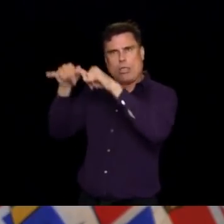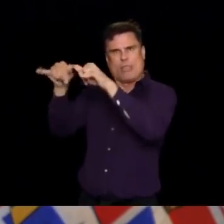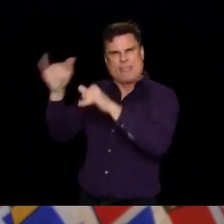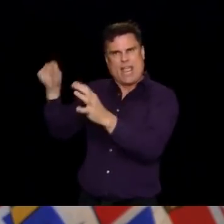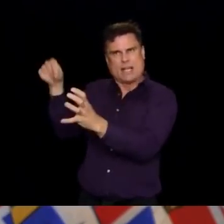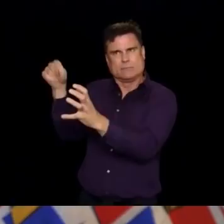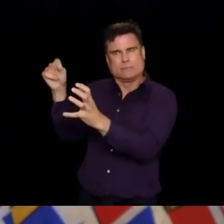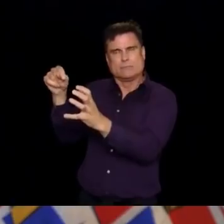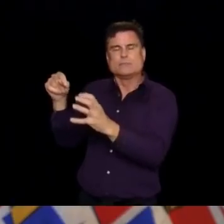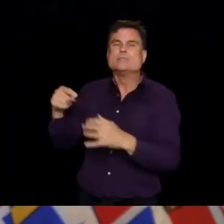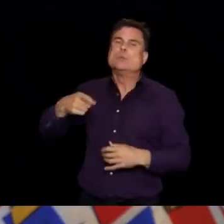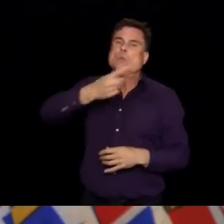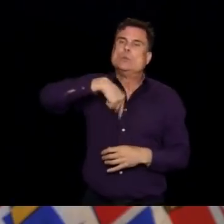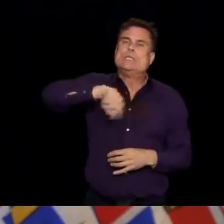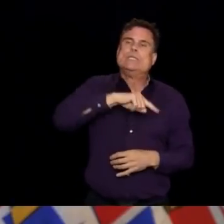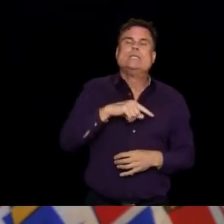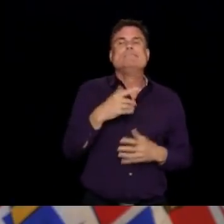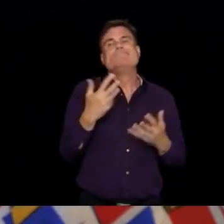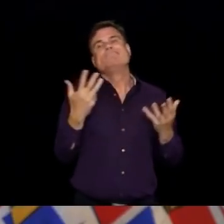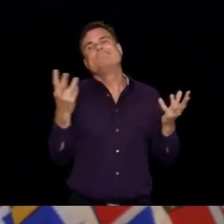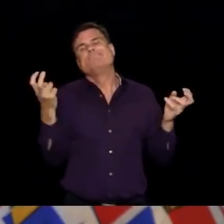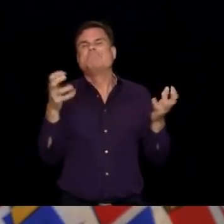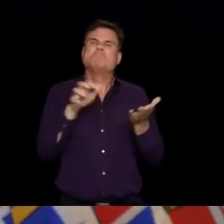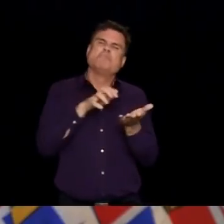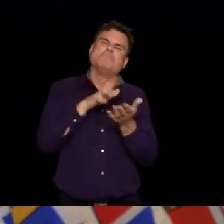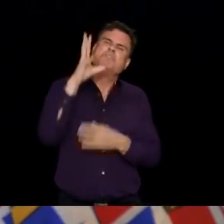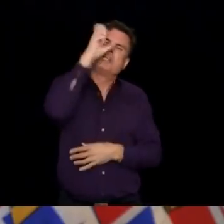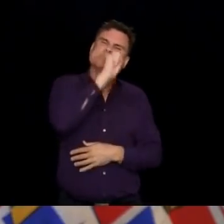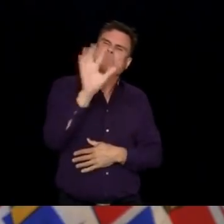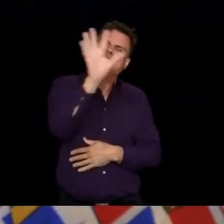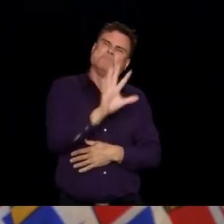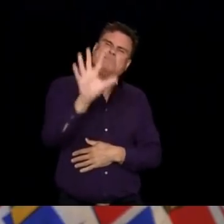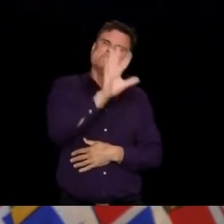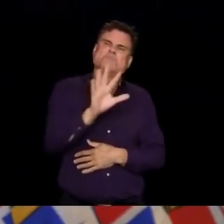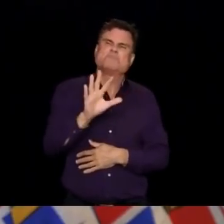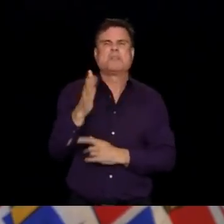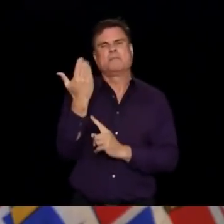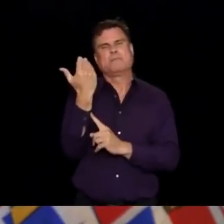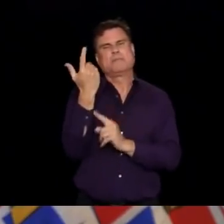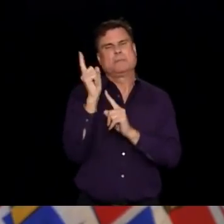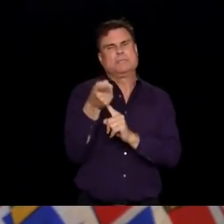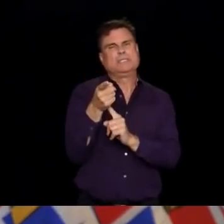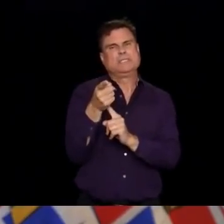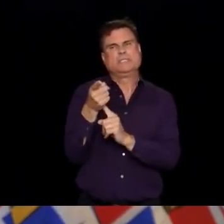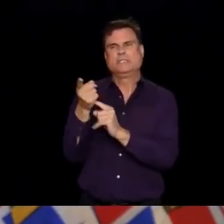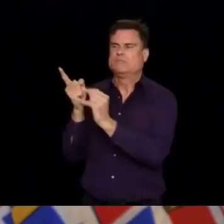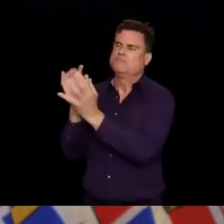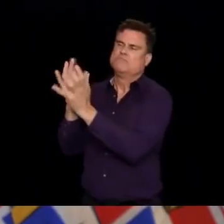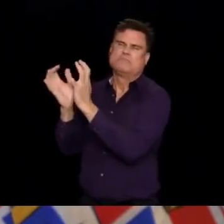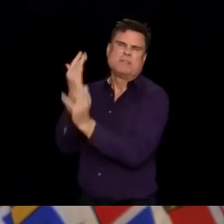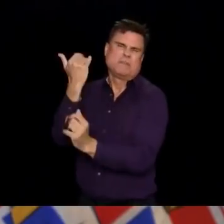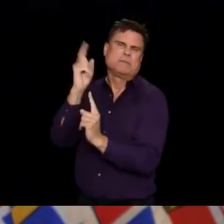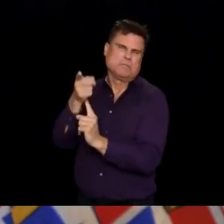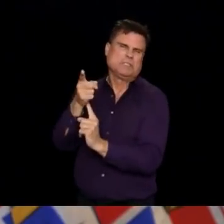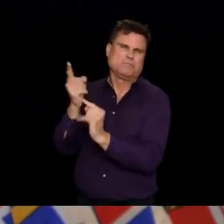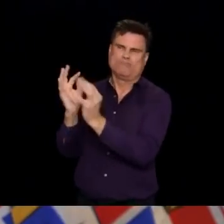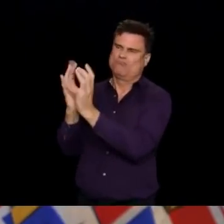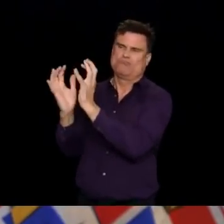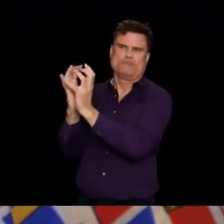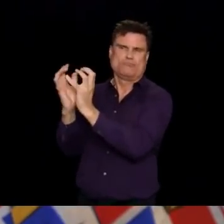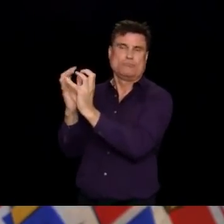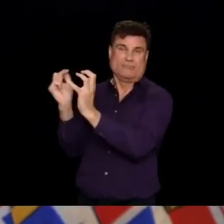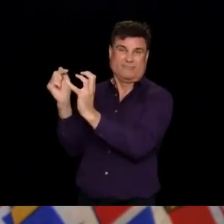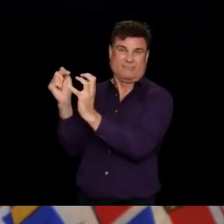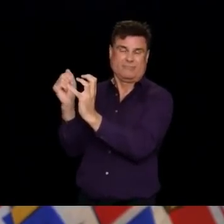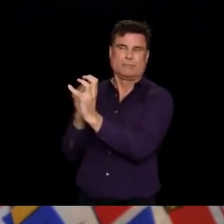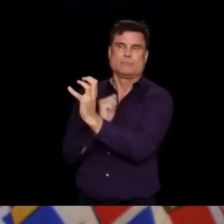minutes is a sort of minimum. So, you know, I think the corollary of that is, the corollary of